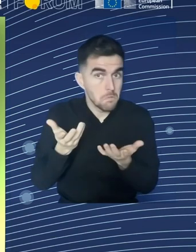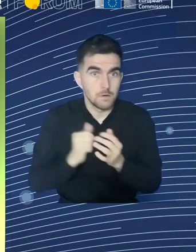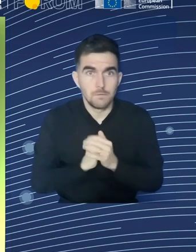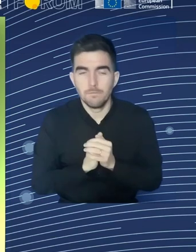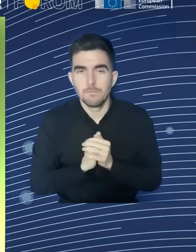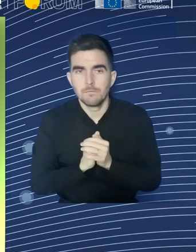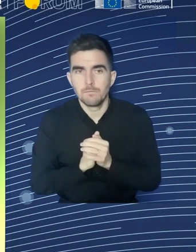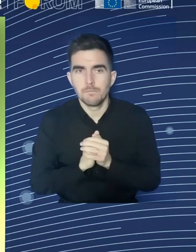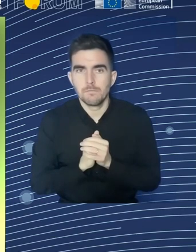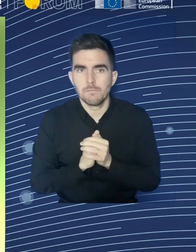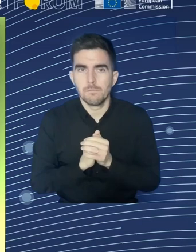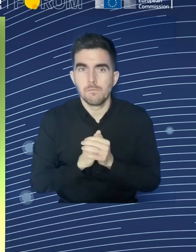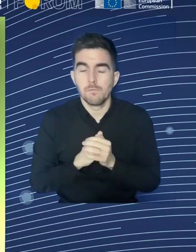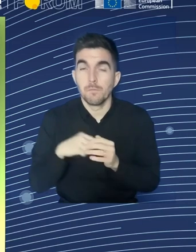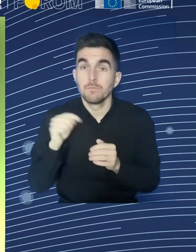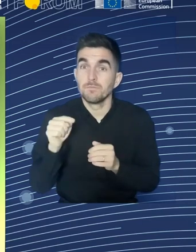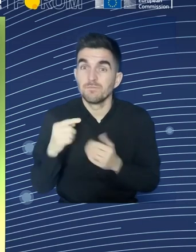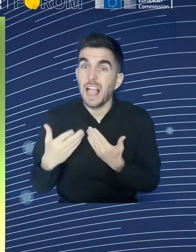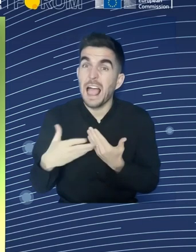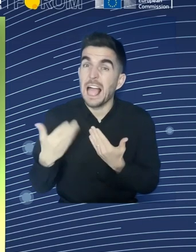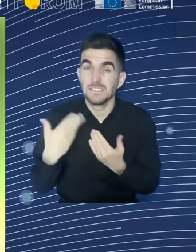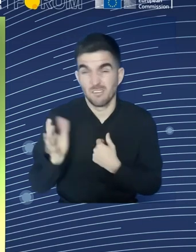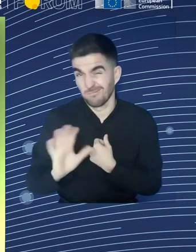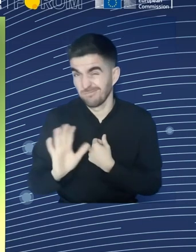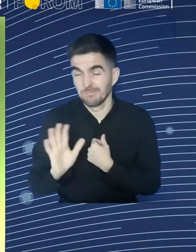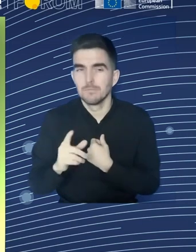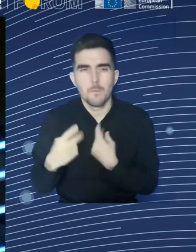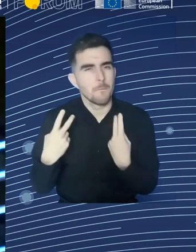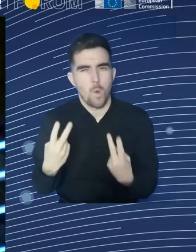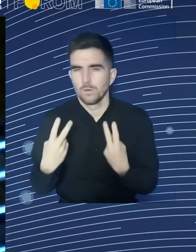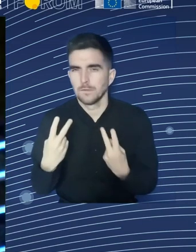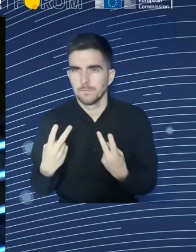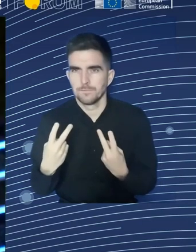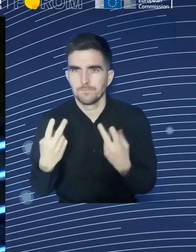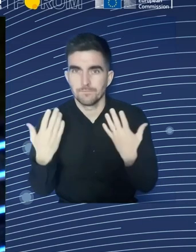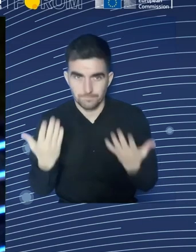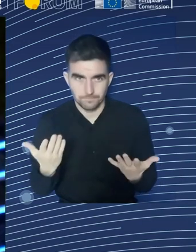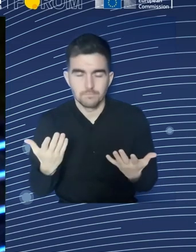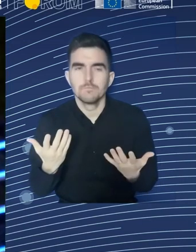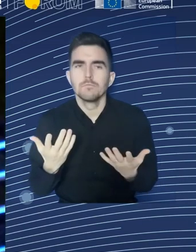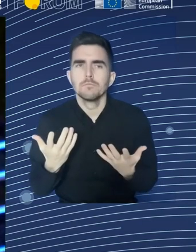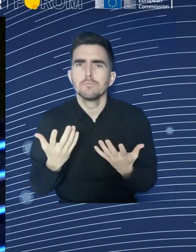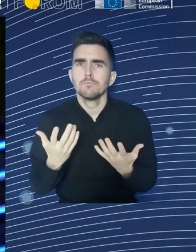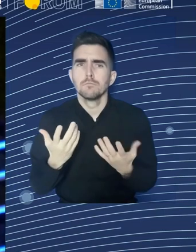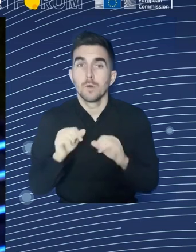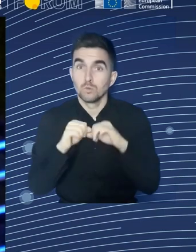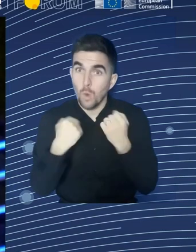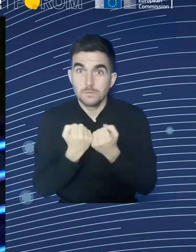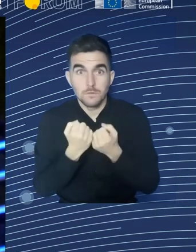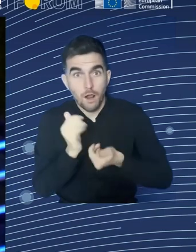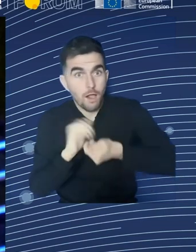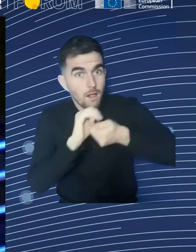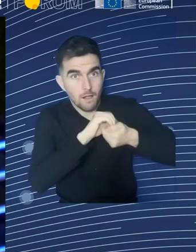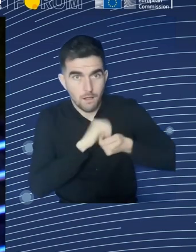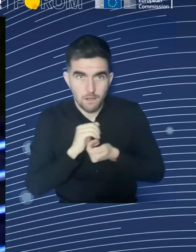see together, indeed, how we can address on a EU level, but also on a national level, these kind of discriminations,